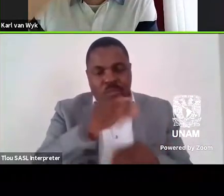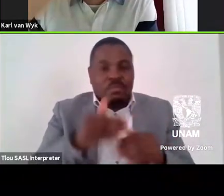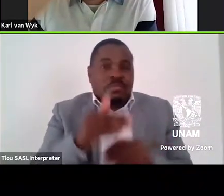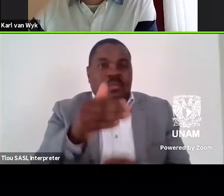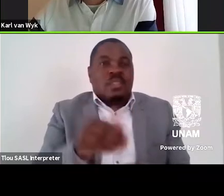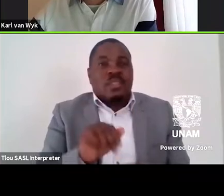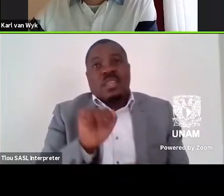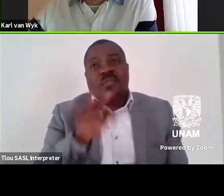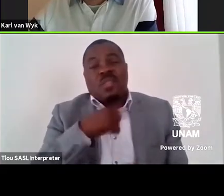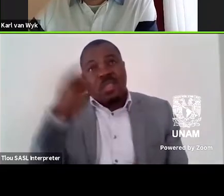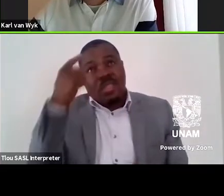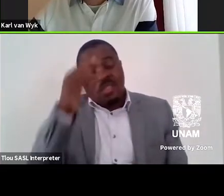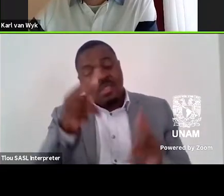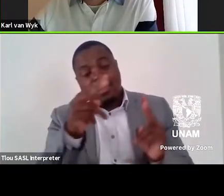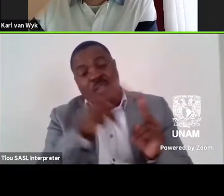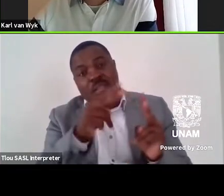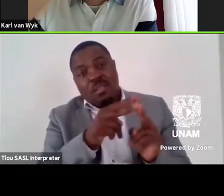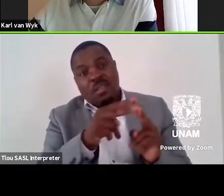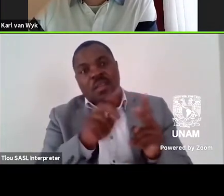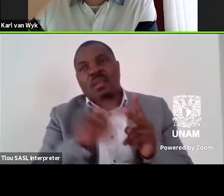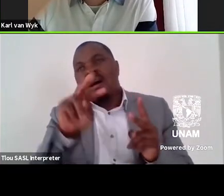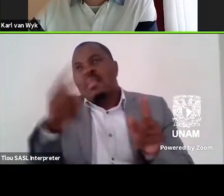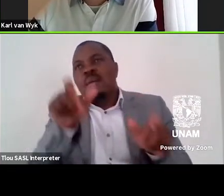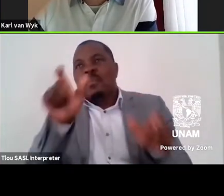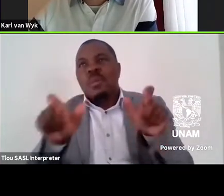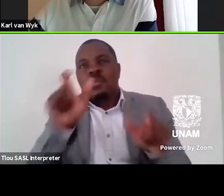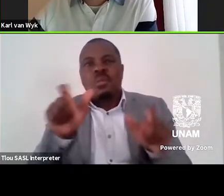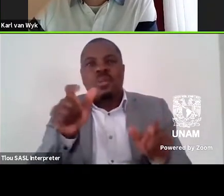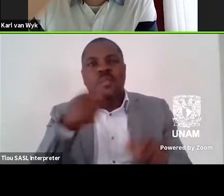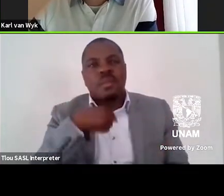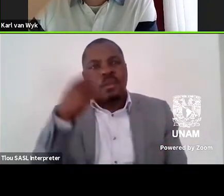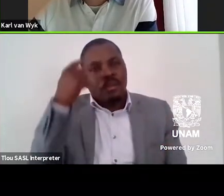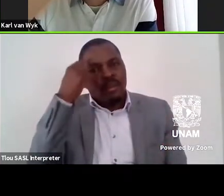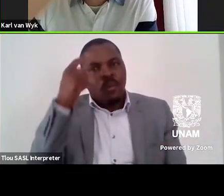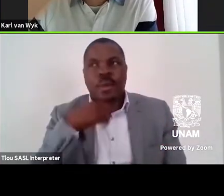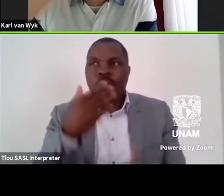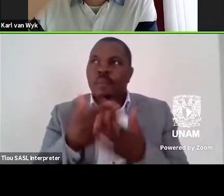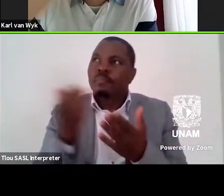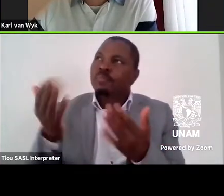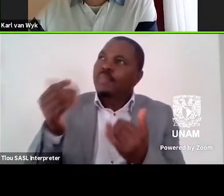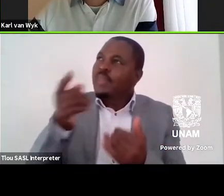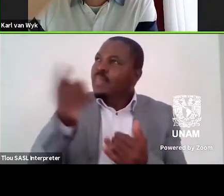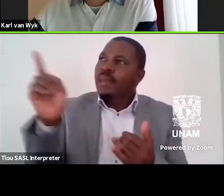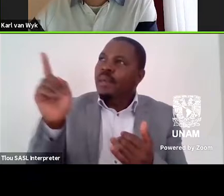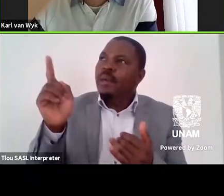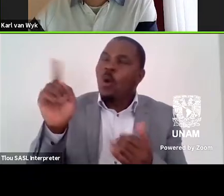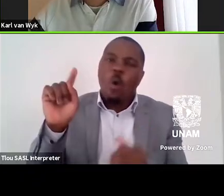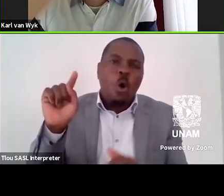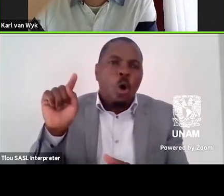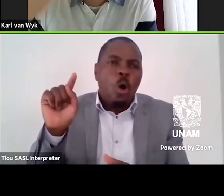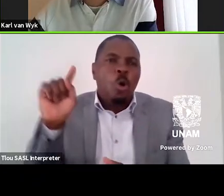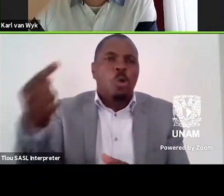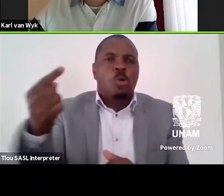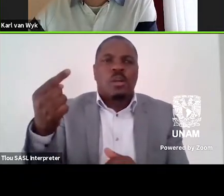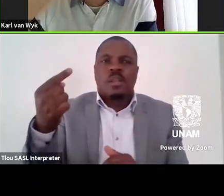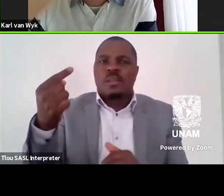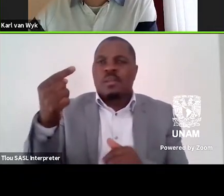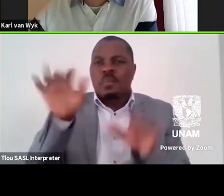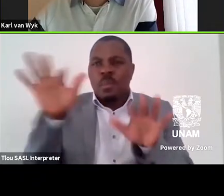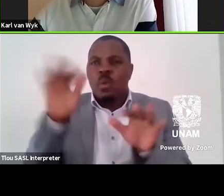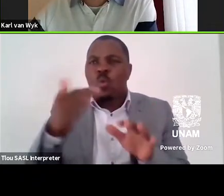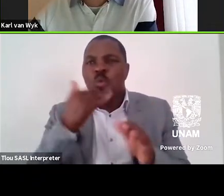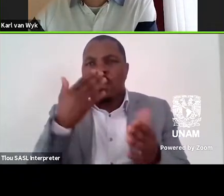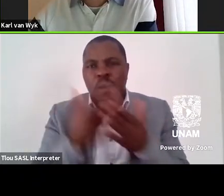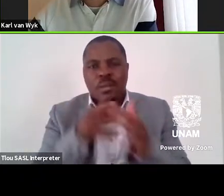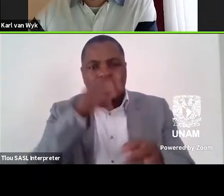that Payton, Abrams and others of the time could be called upon as the only sources to which we could turn to determine our current state in politics